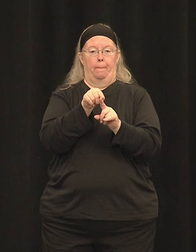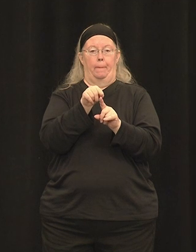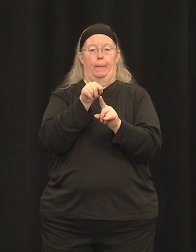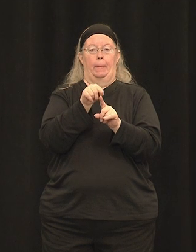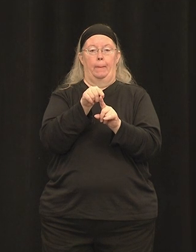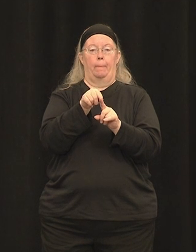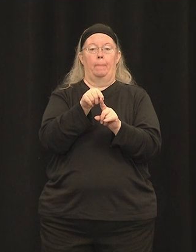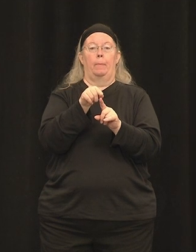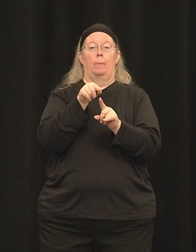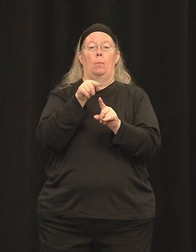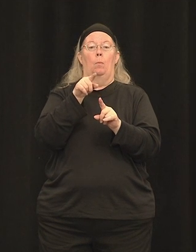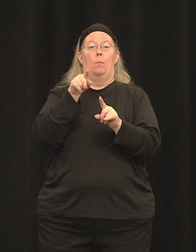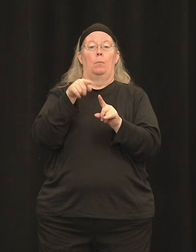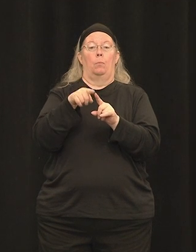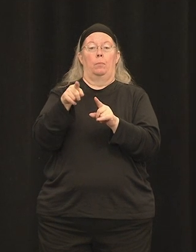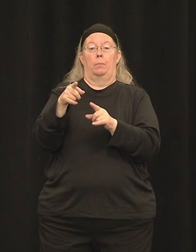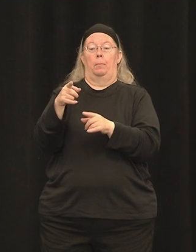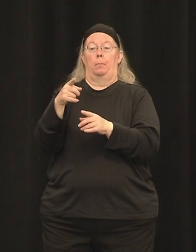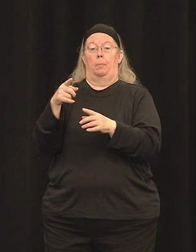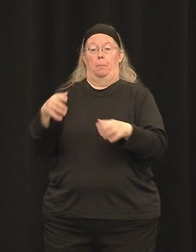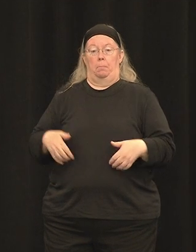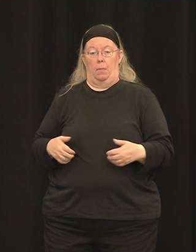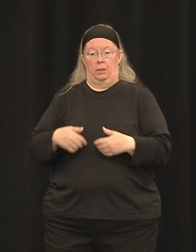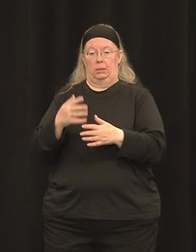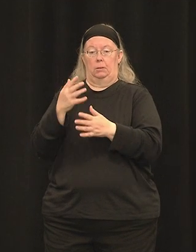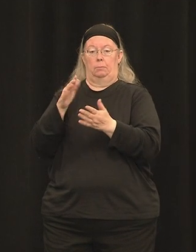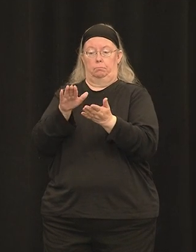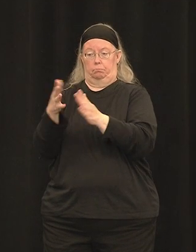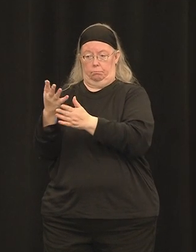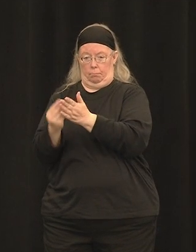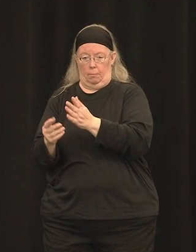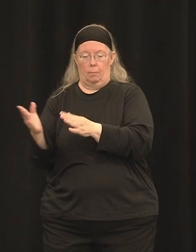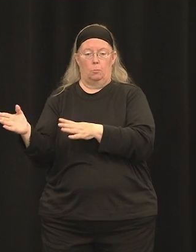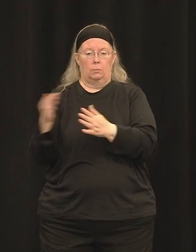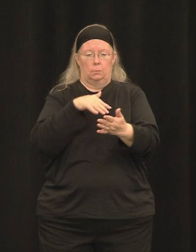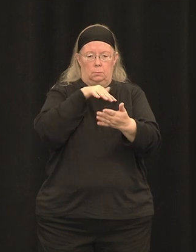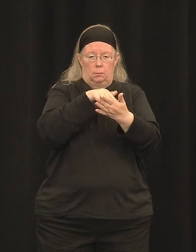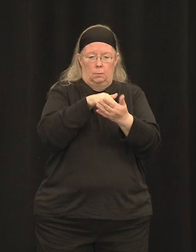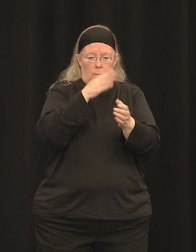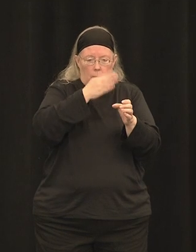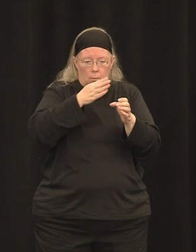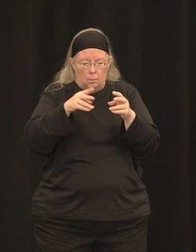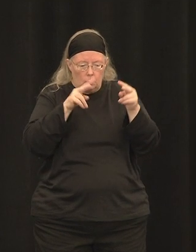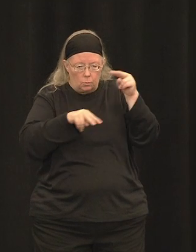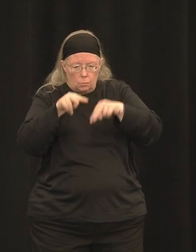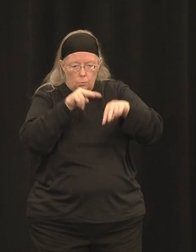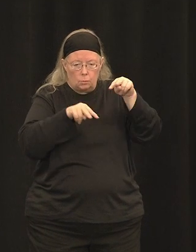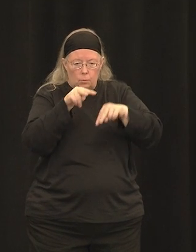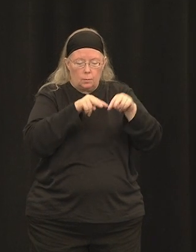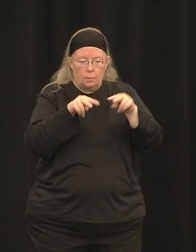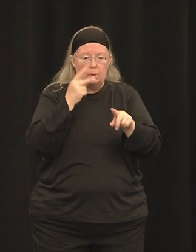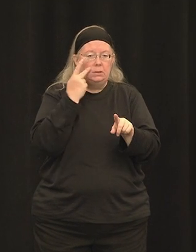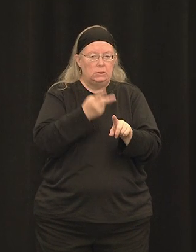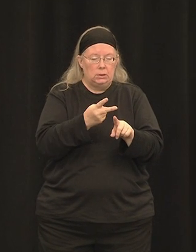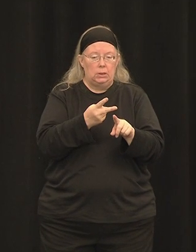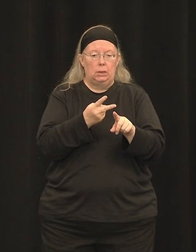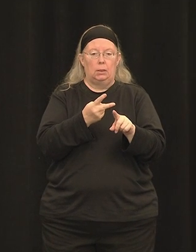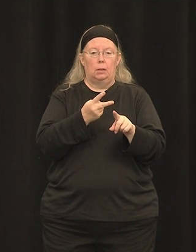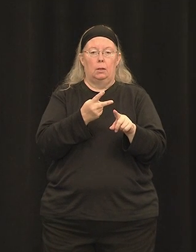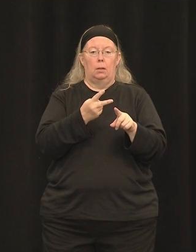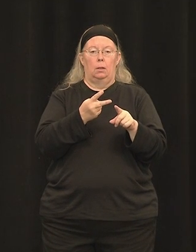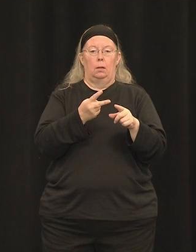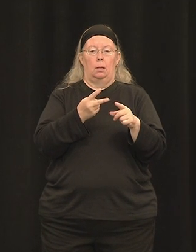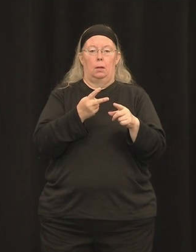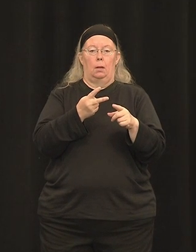central retina or the peripheral retina. So the middle part is zone three, if you can see that. And you can see that we had almost 100